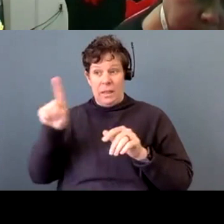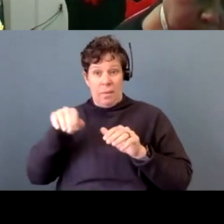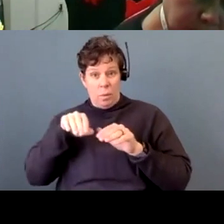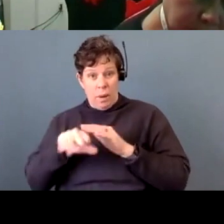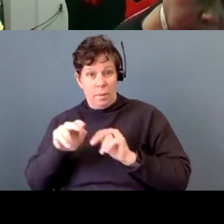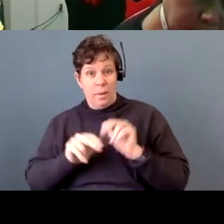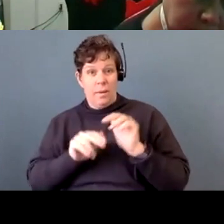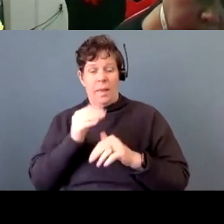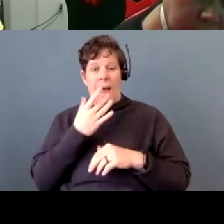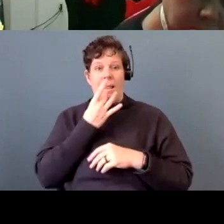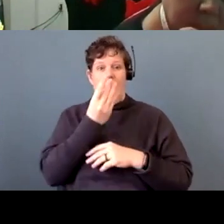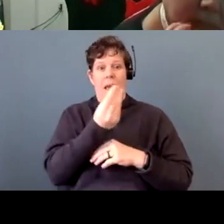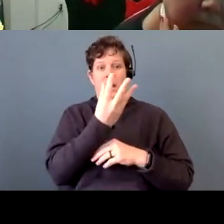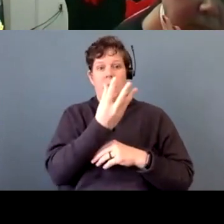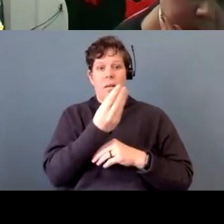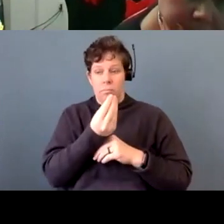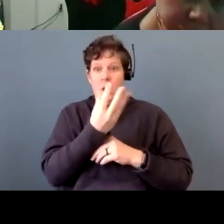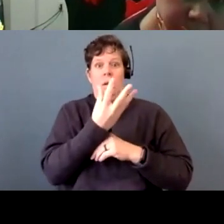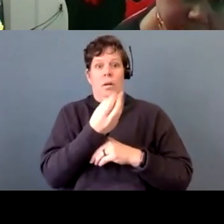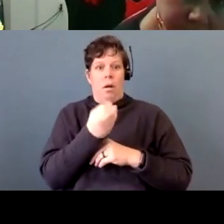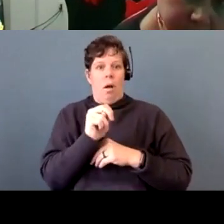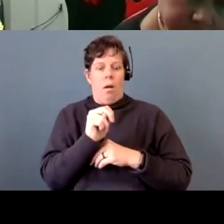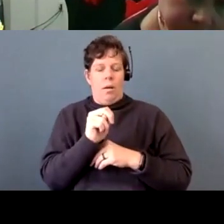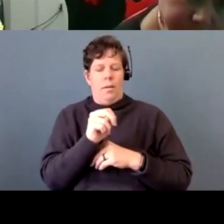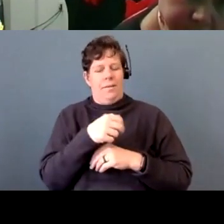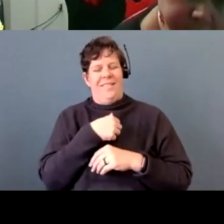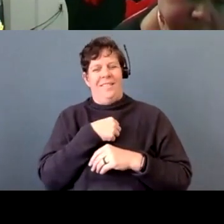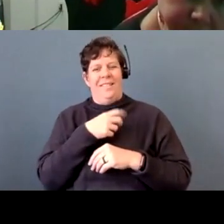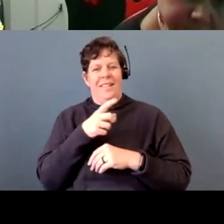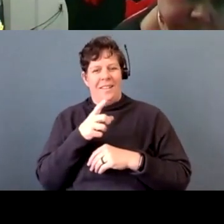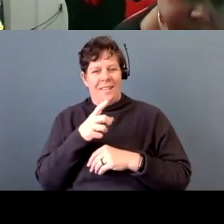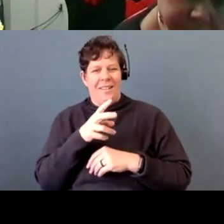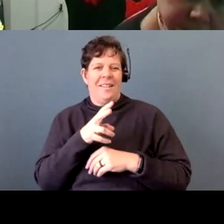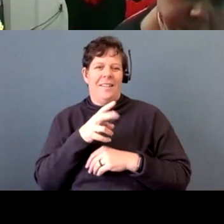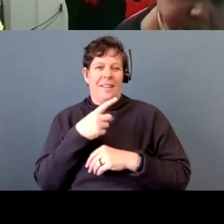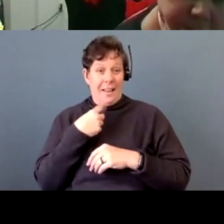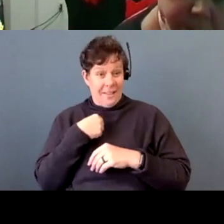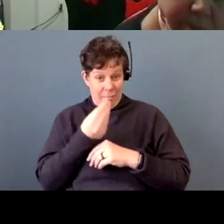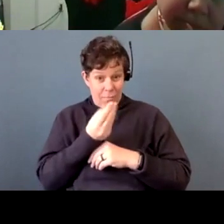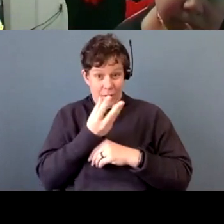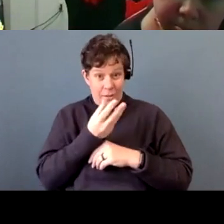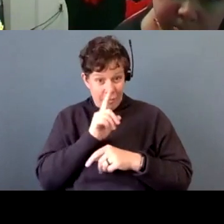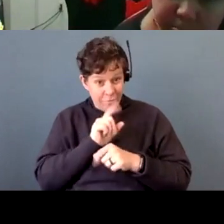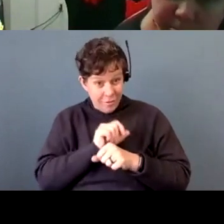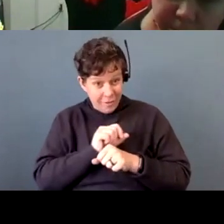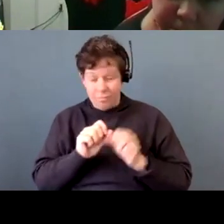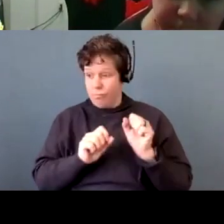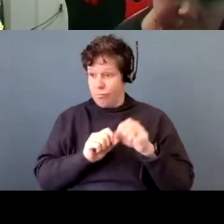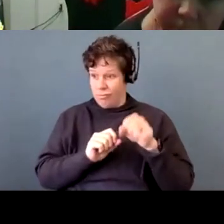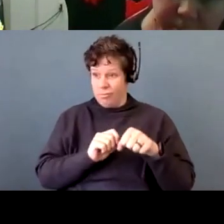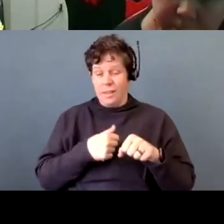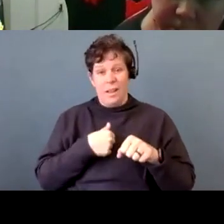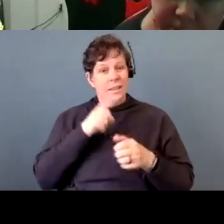that lamp goes on. And so I said, it goes on. And he said, yeah. And I said, I said, I